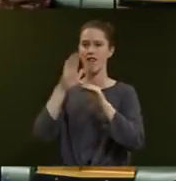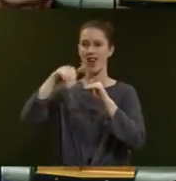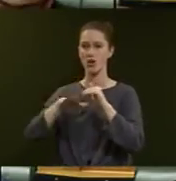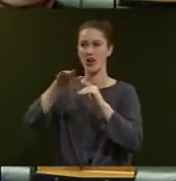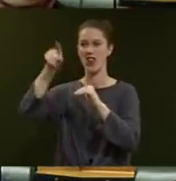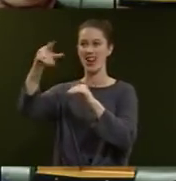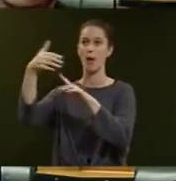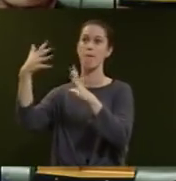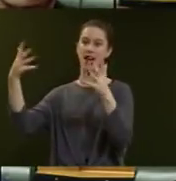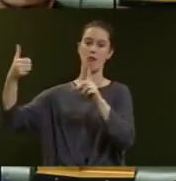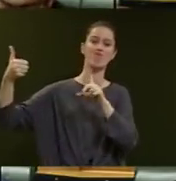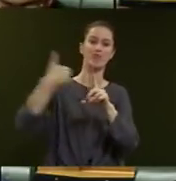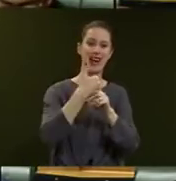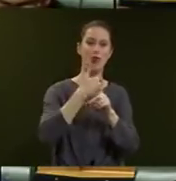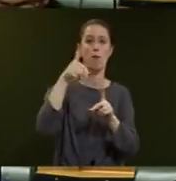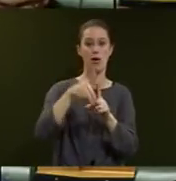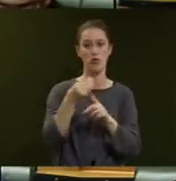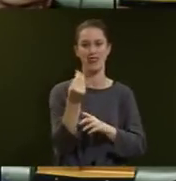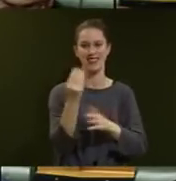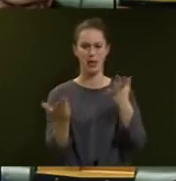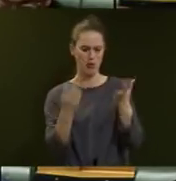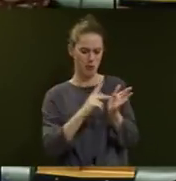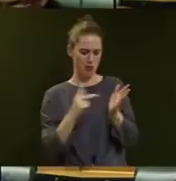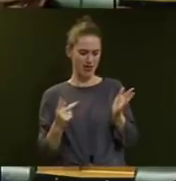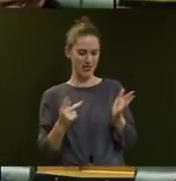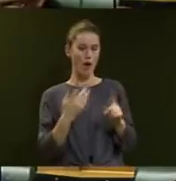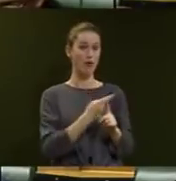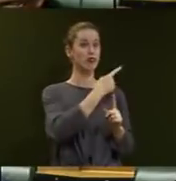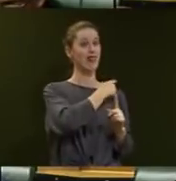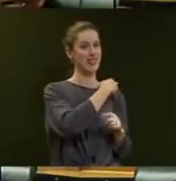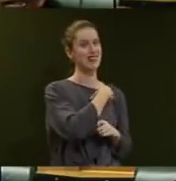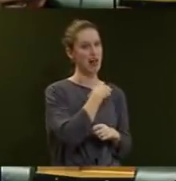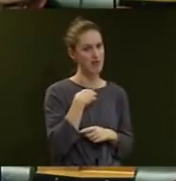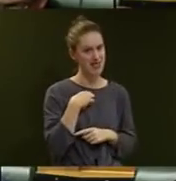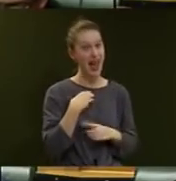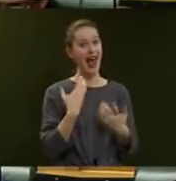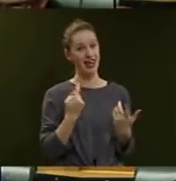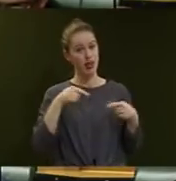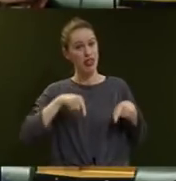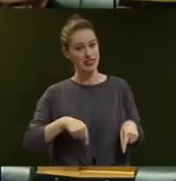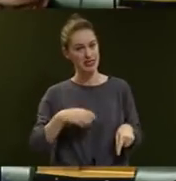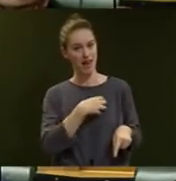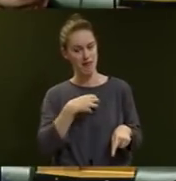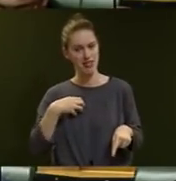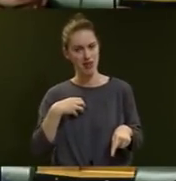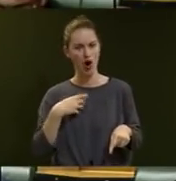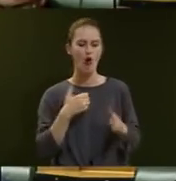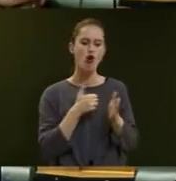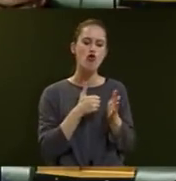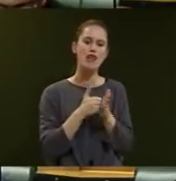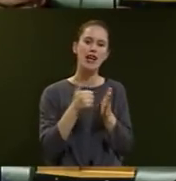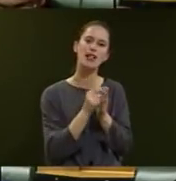greater influence on petrol prices than the policy of the previous Government and this one of regular small